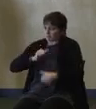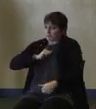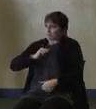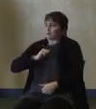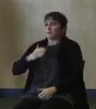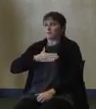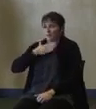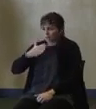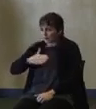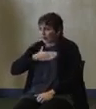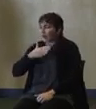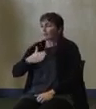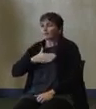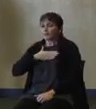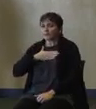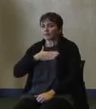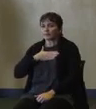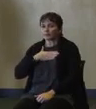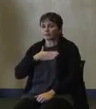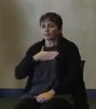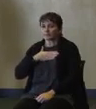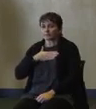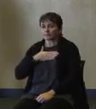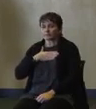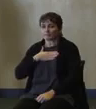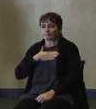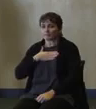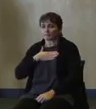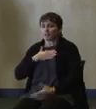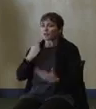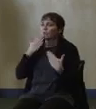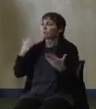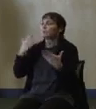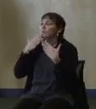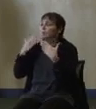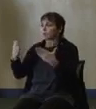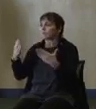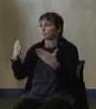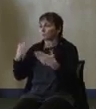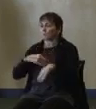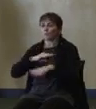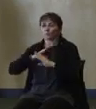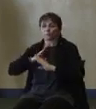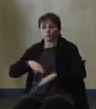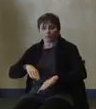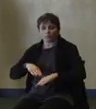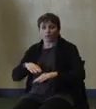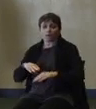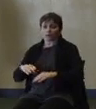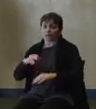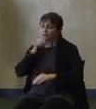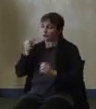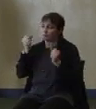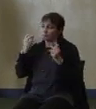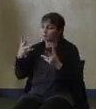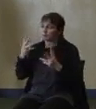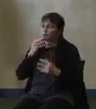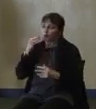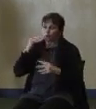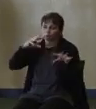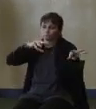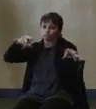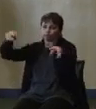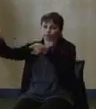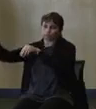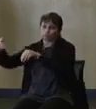and gratified that more of our citizens were not without power for any length of